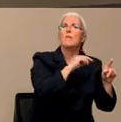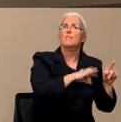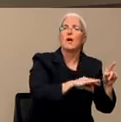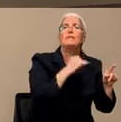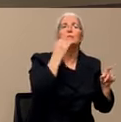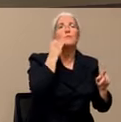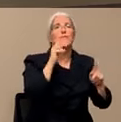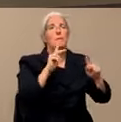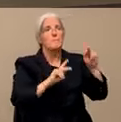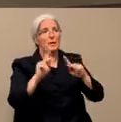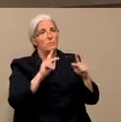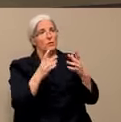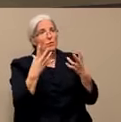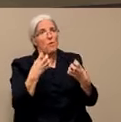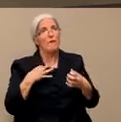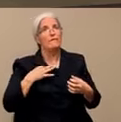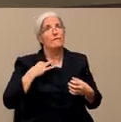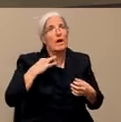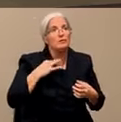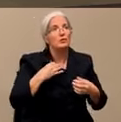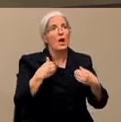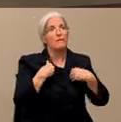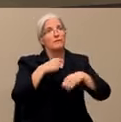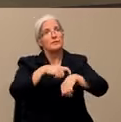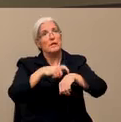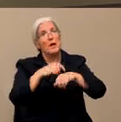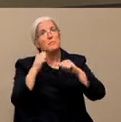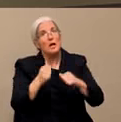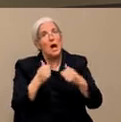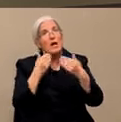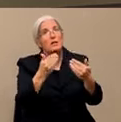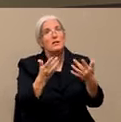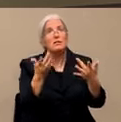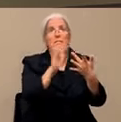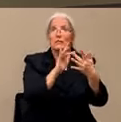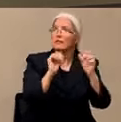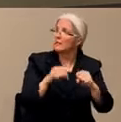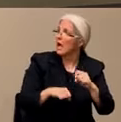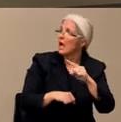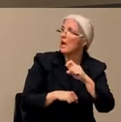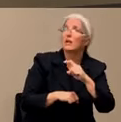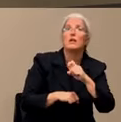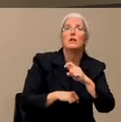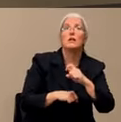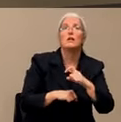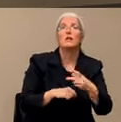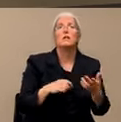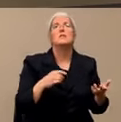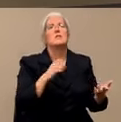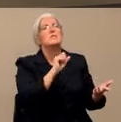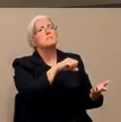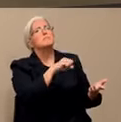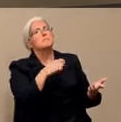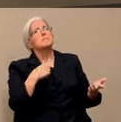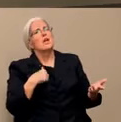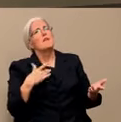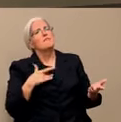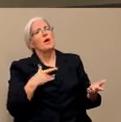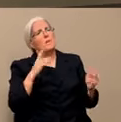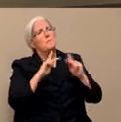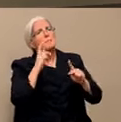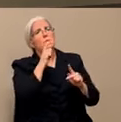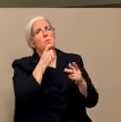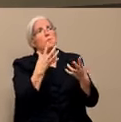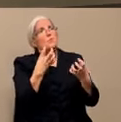you feel like they should reach out to those nonprofits to see if they need assistance right now? Well, they certainly should. I actually want to remind, you know,